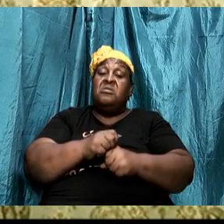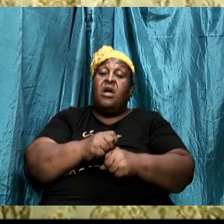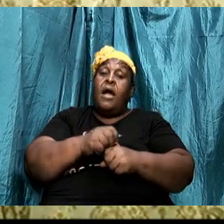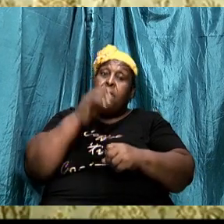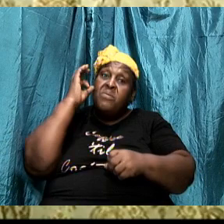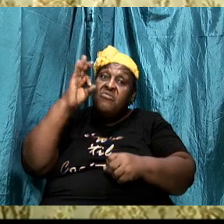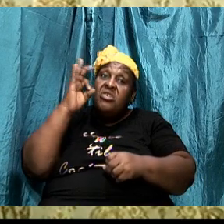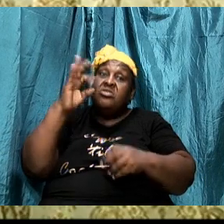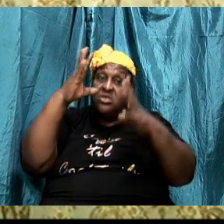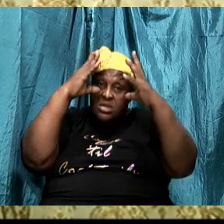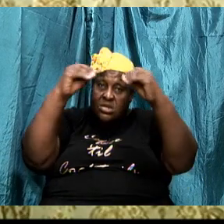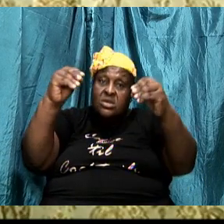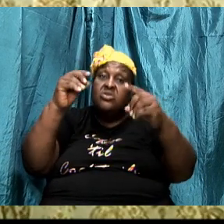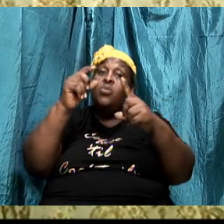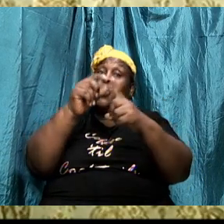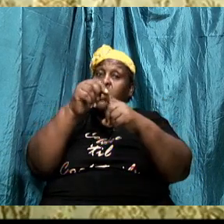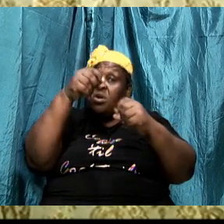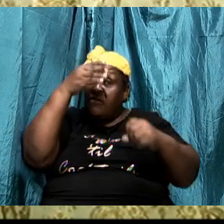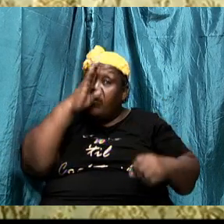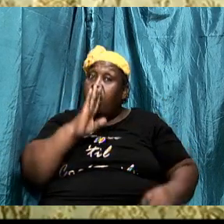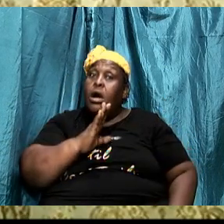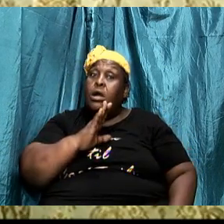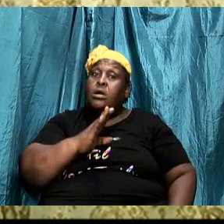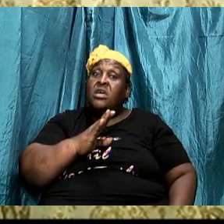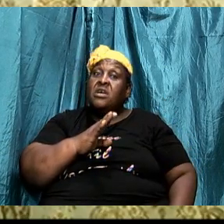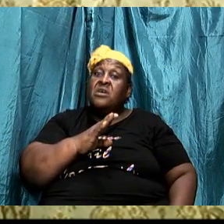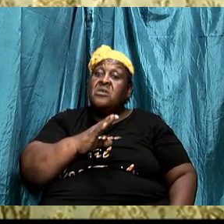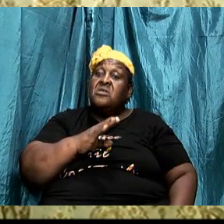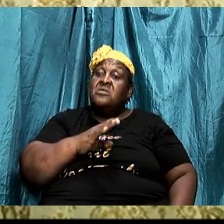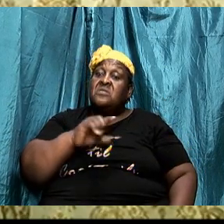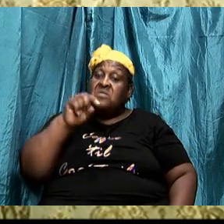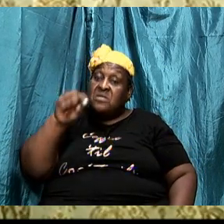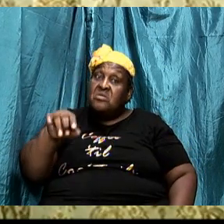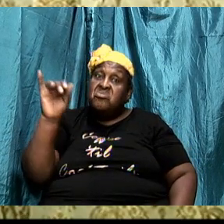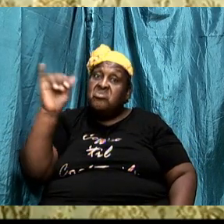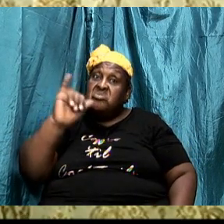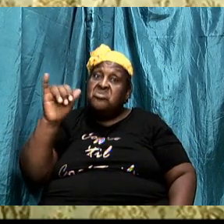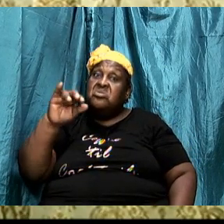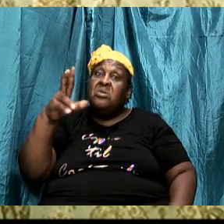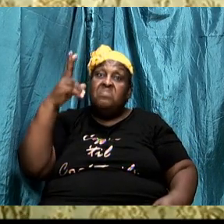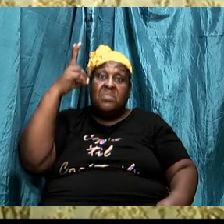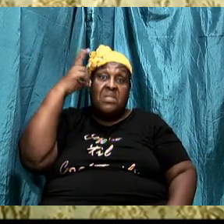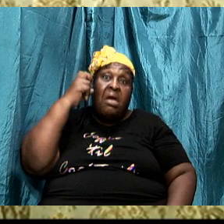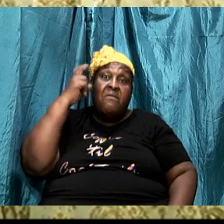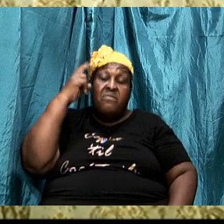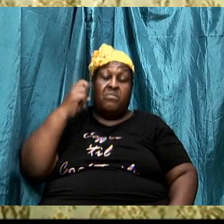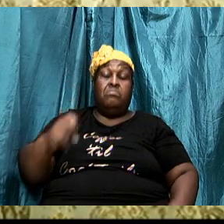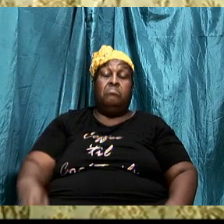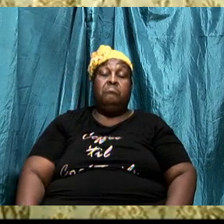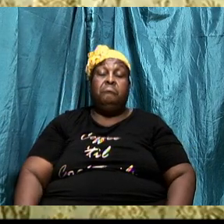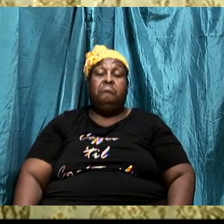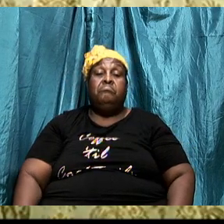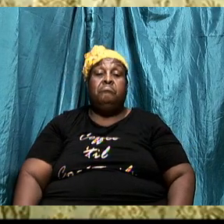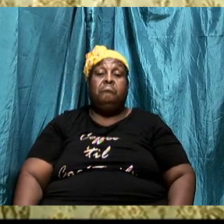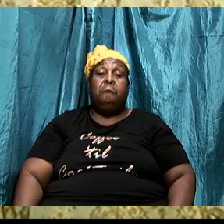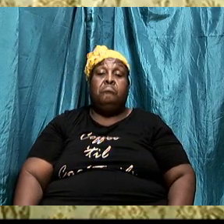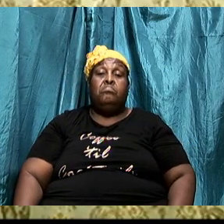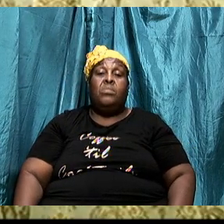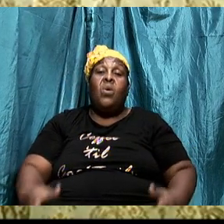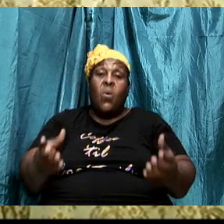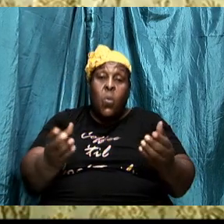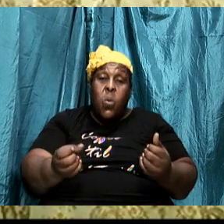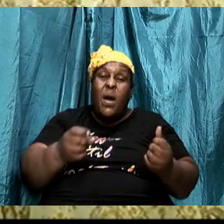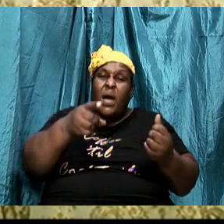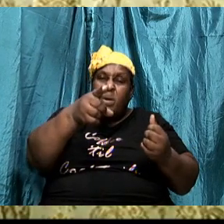draw them out. and I want my brethren tonight, you are watching, I want you tonight to know, to